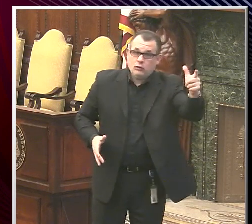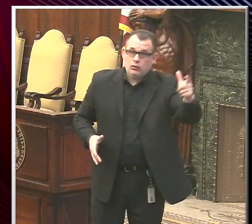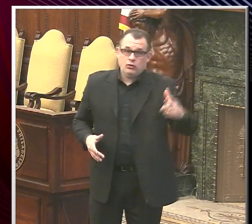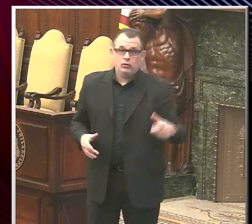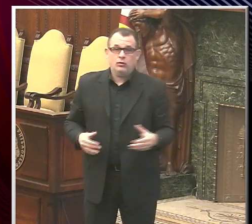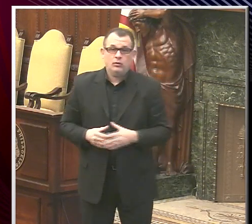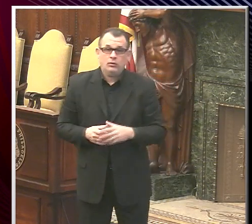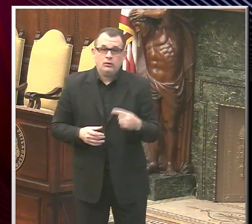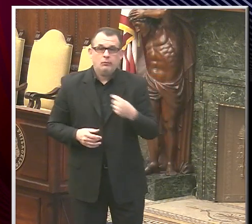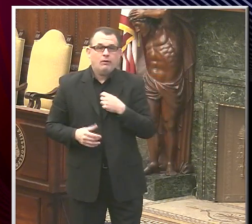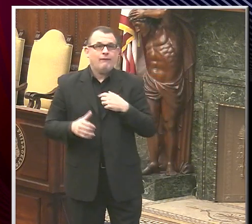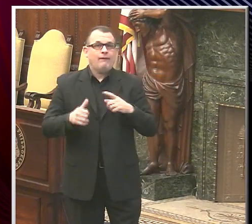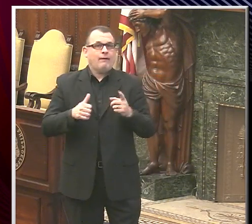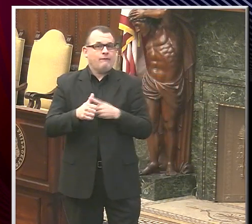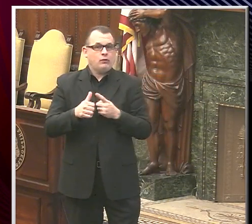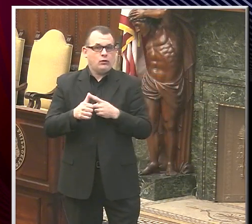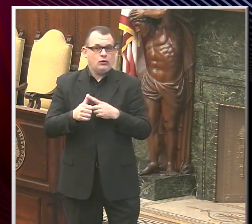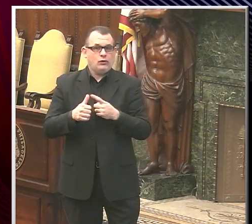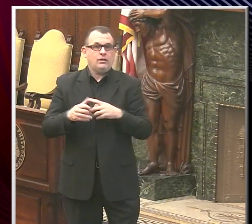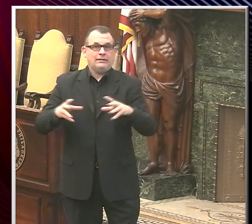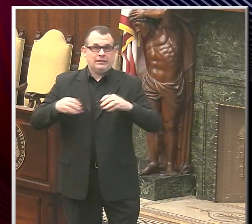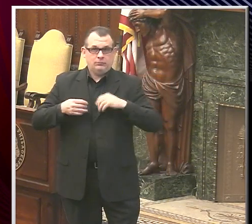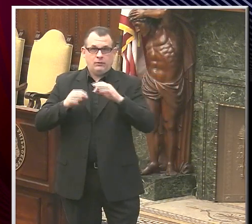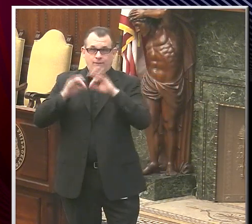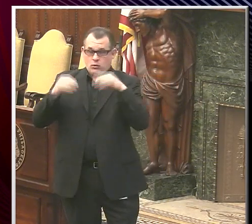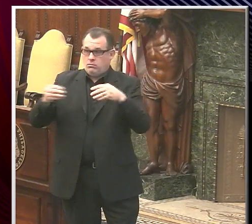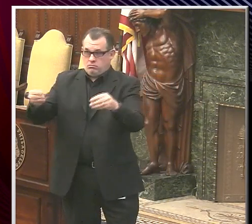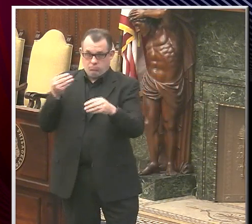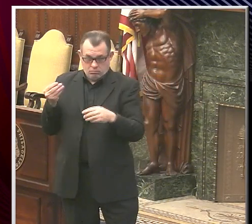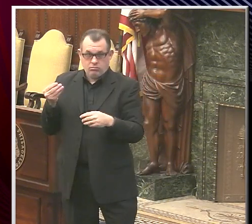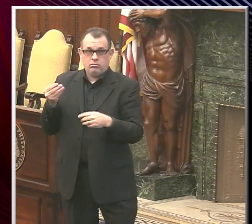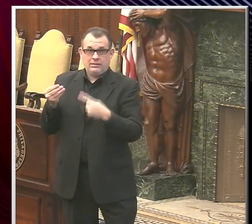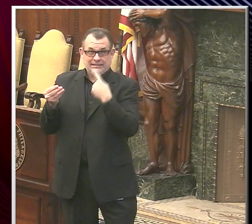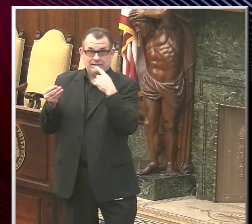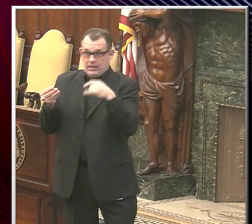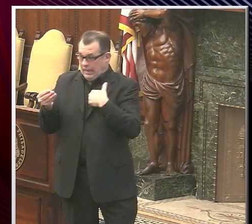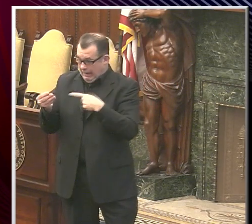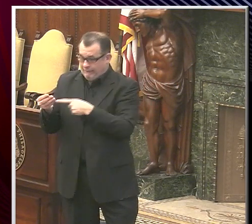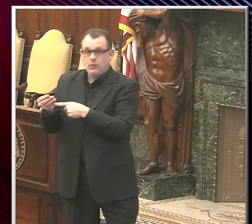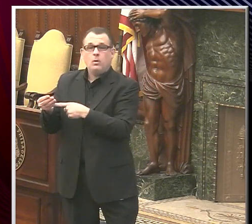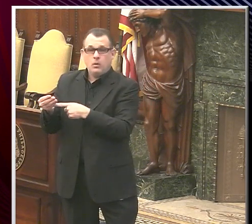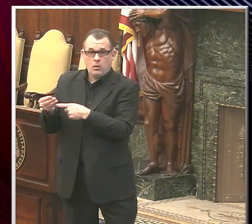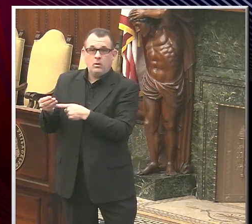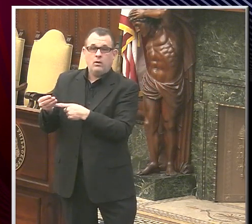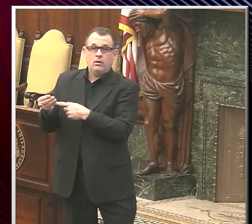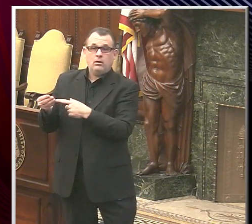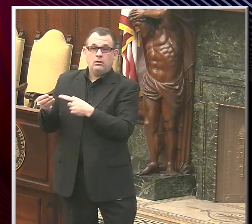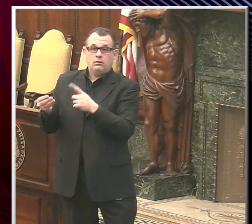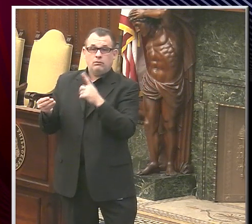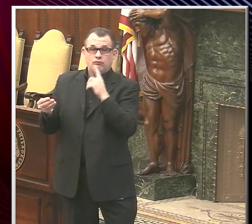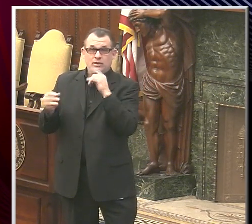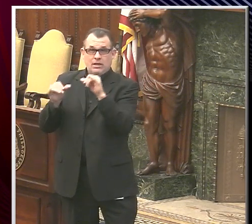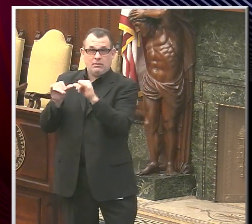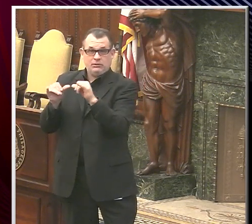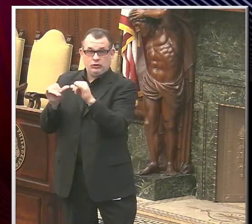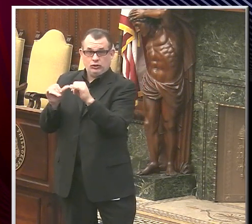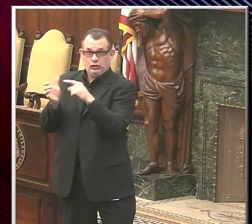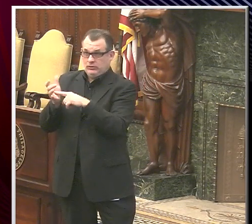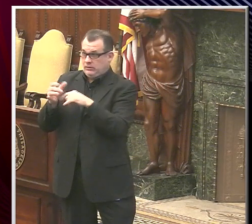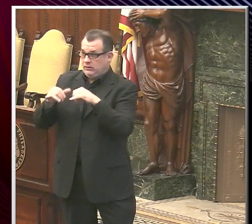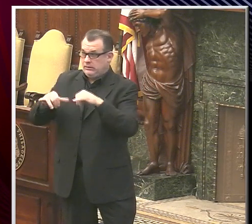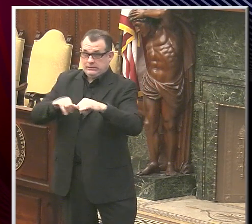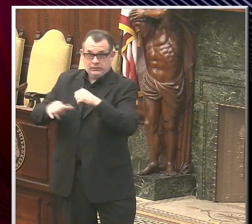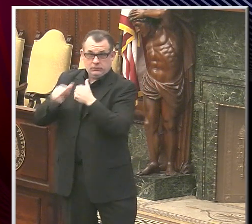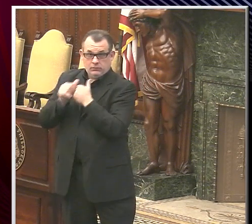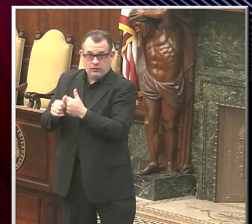at first just accept the information they've given to us on the form. They have to attest that this, they've done a real measurement and that have met the standards. But then when we do our routine